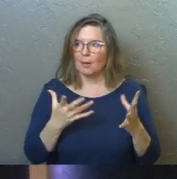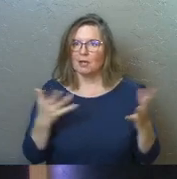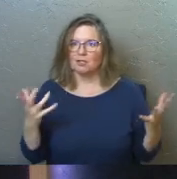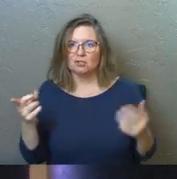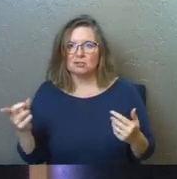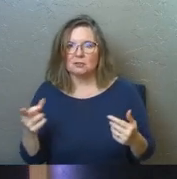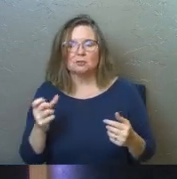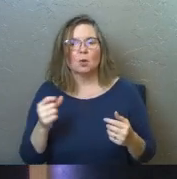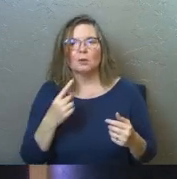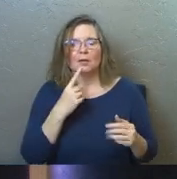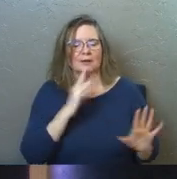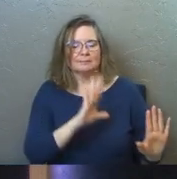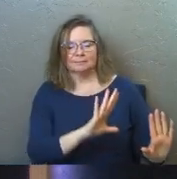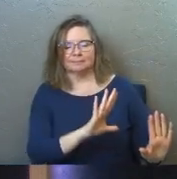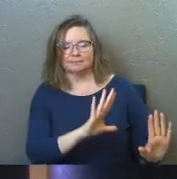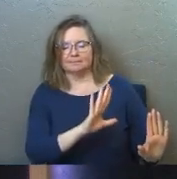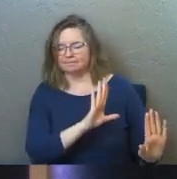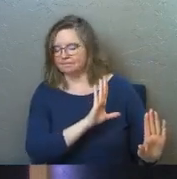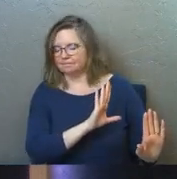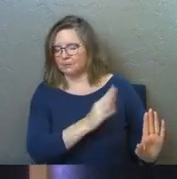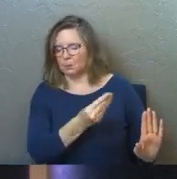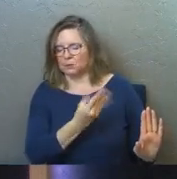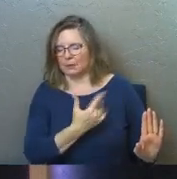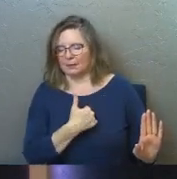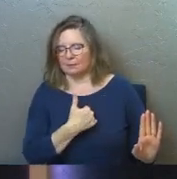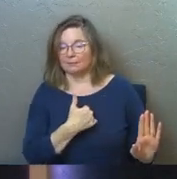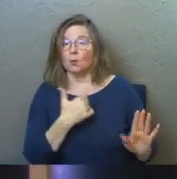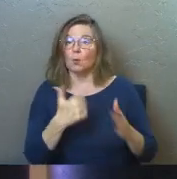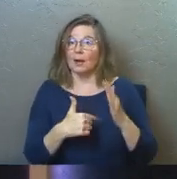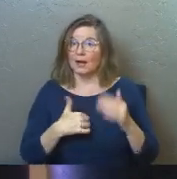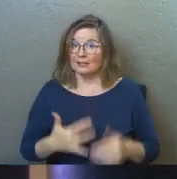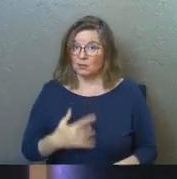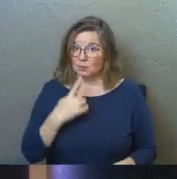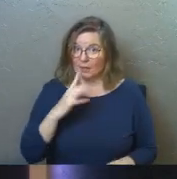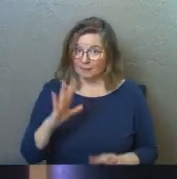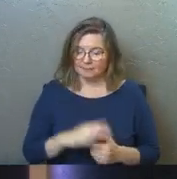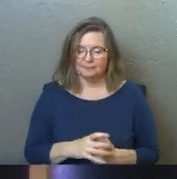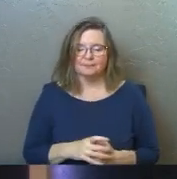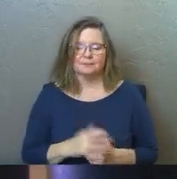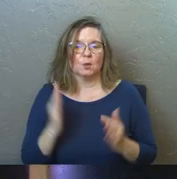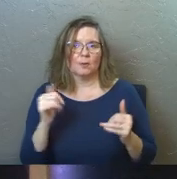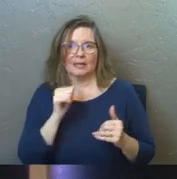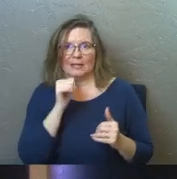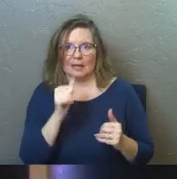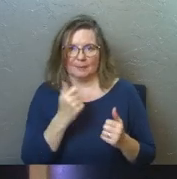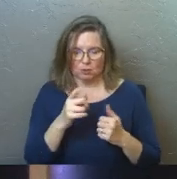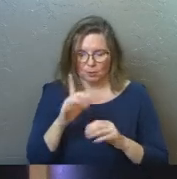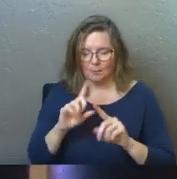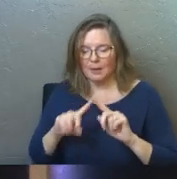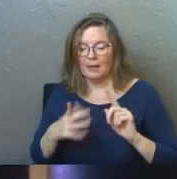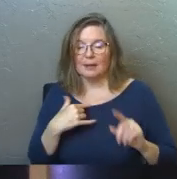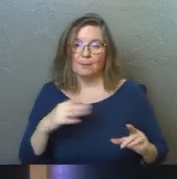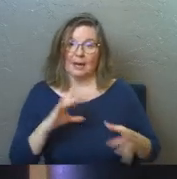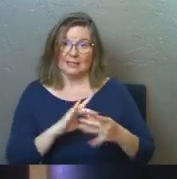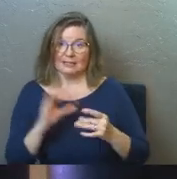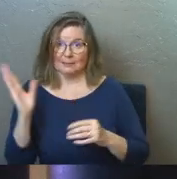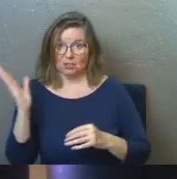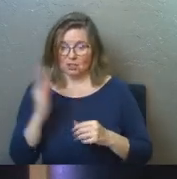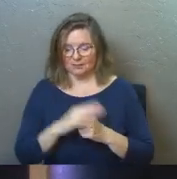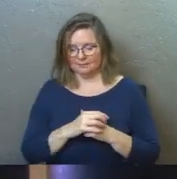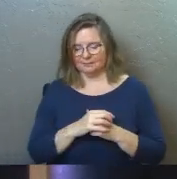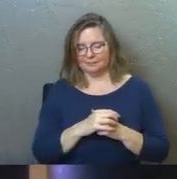much. So to say no to them, here's my little speech that I make. So hopefully I haven't made it to you, but here's my speech.